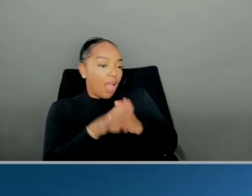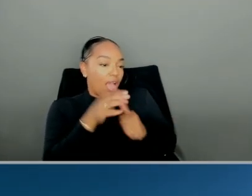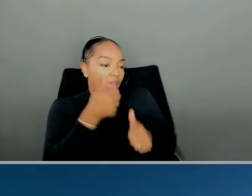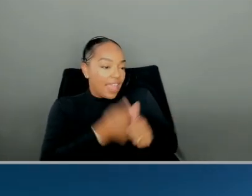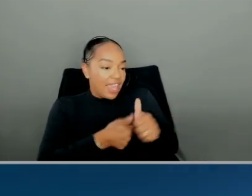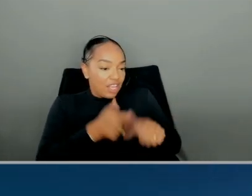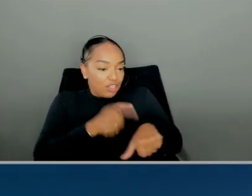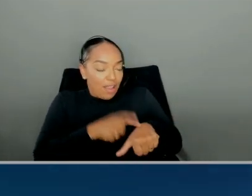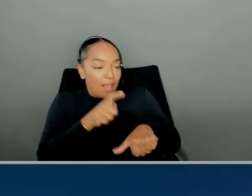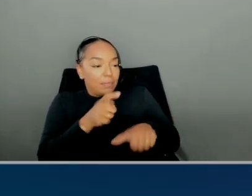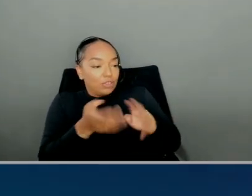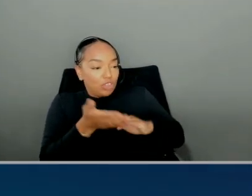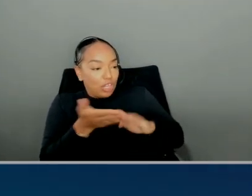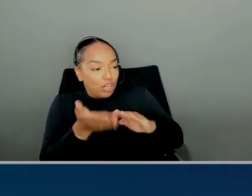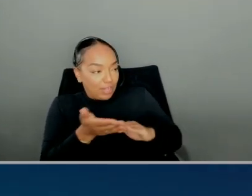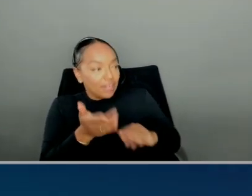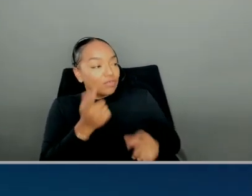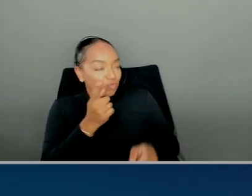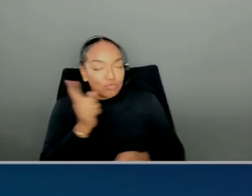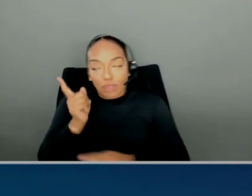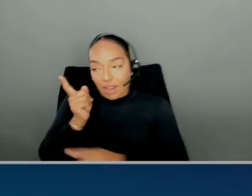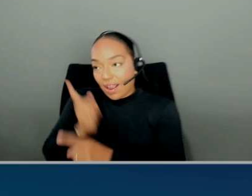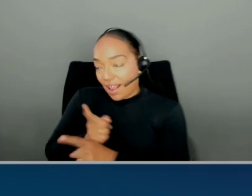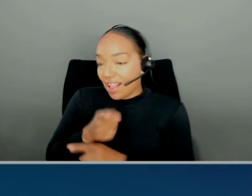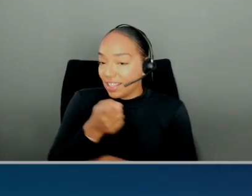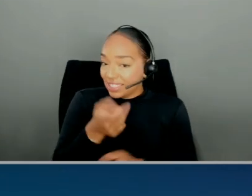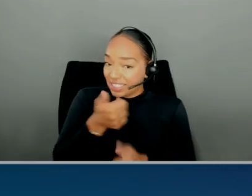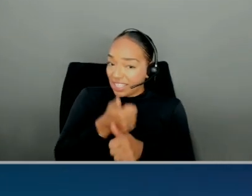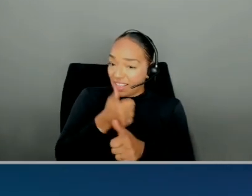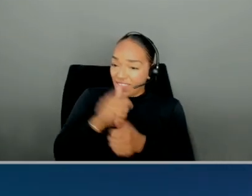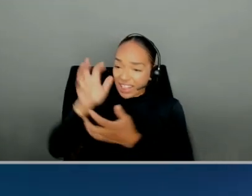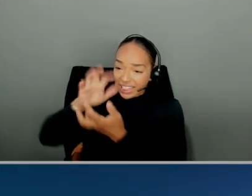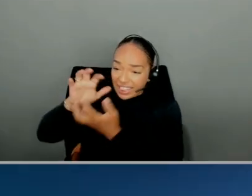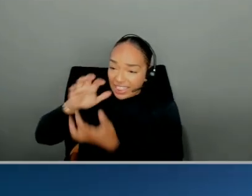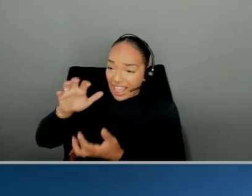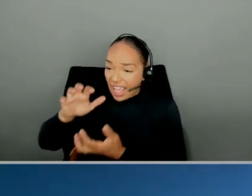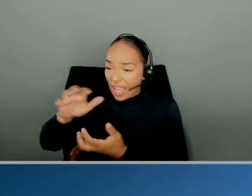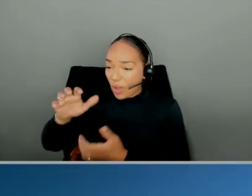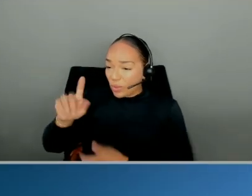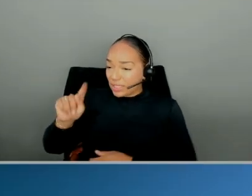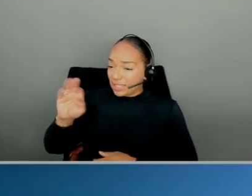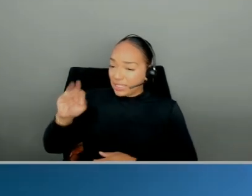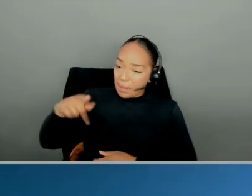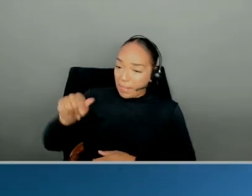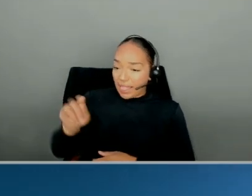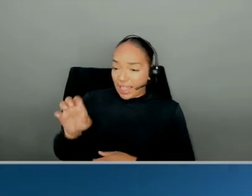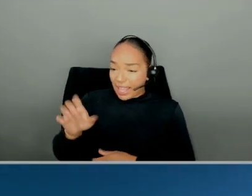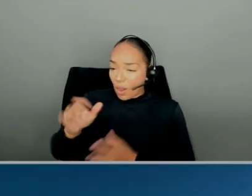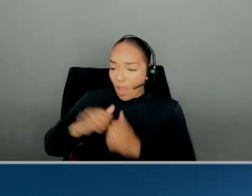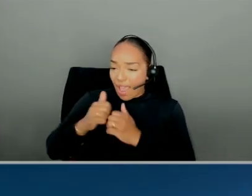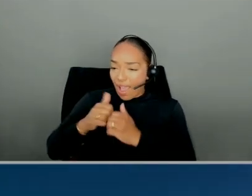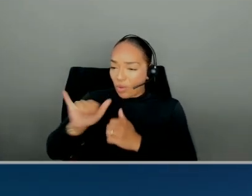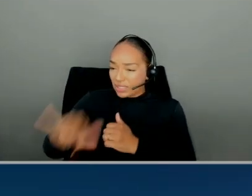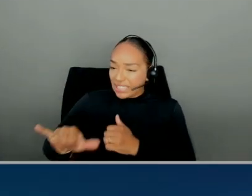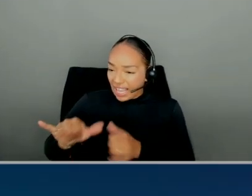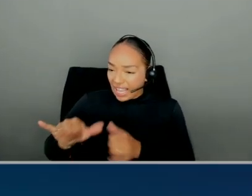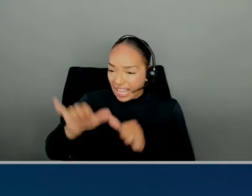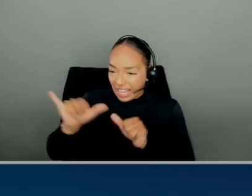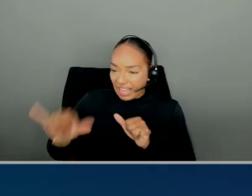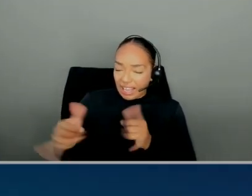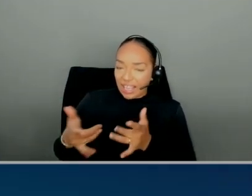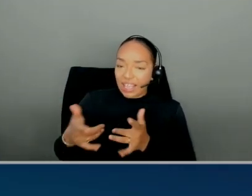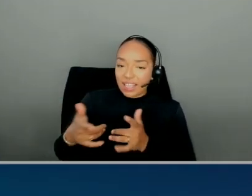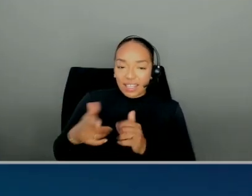is a CloudFormation template that just continues to run, or how does that stick? Yeah, it's basically a Lambda, which